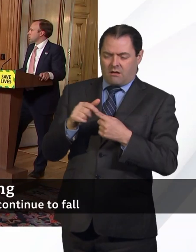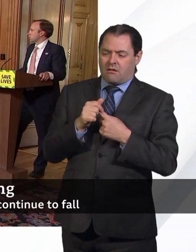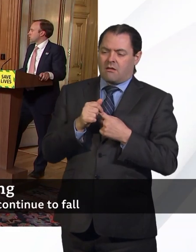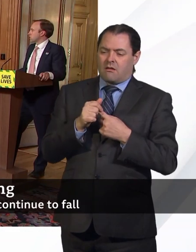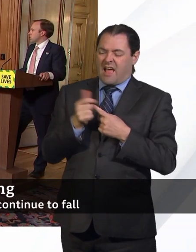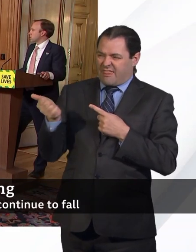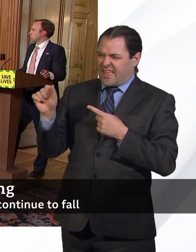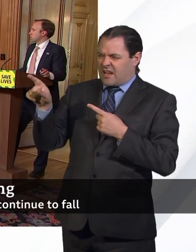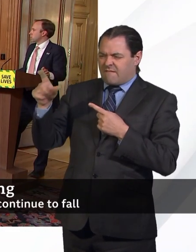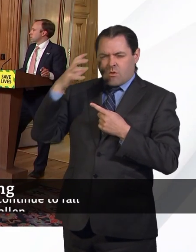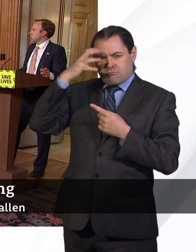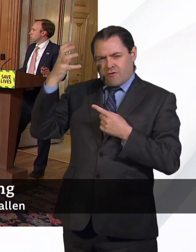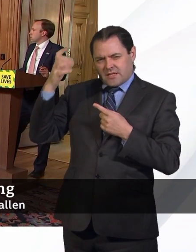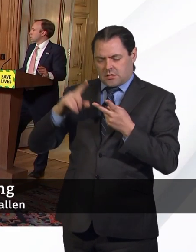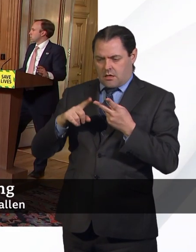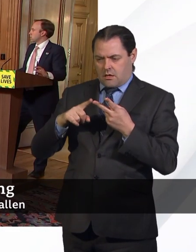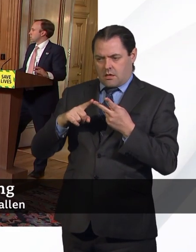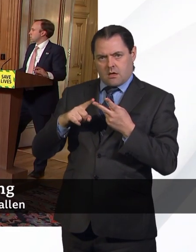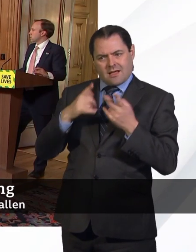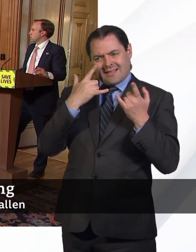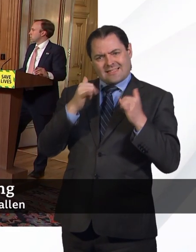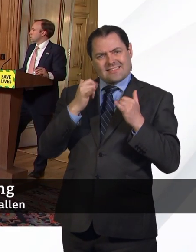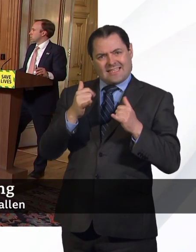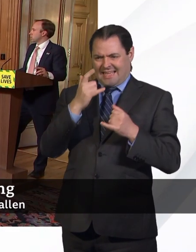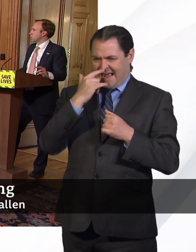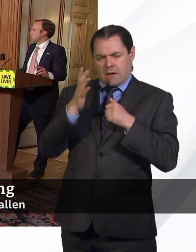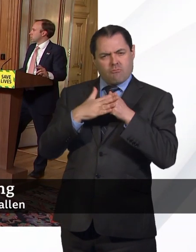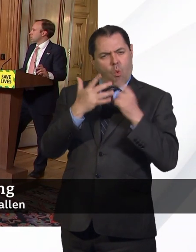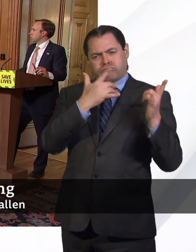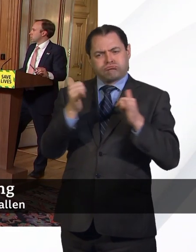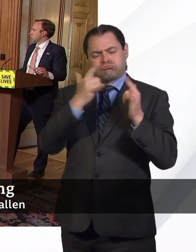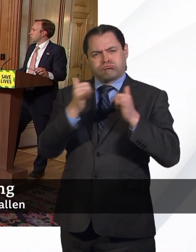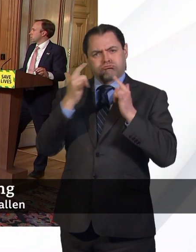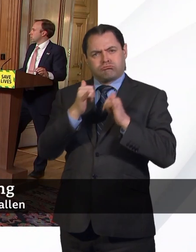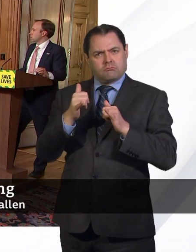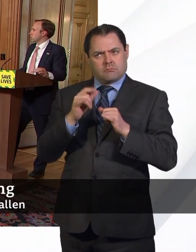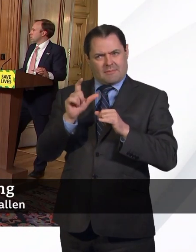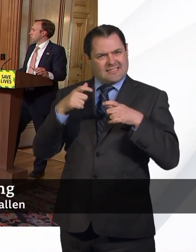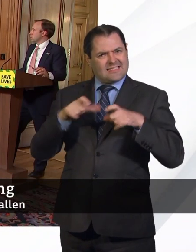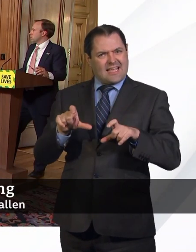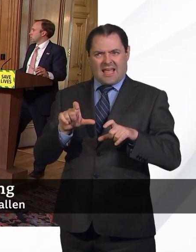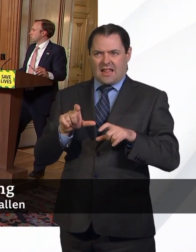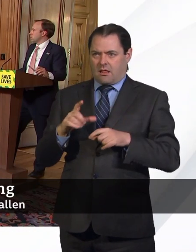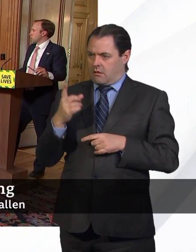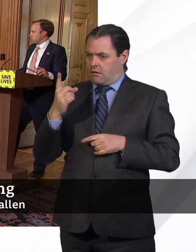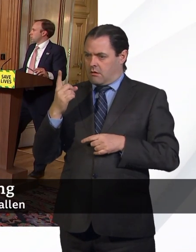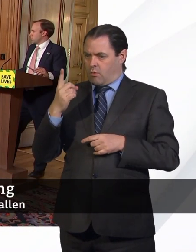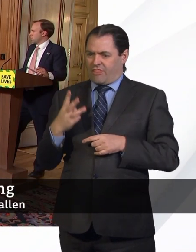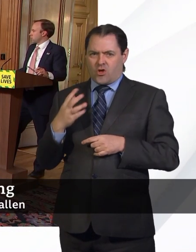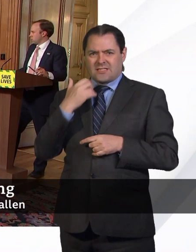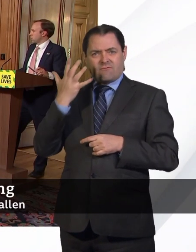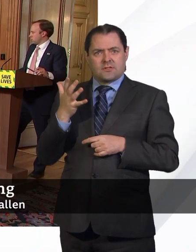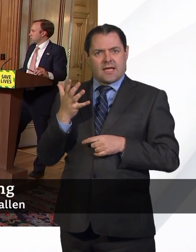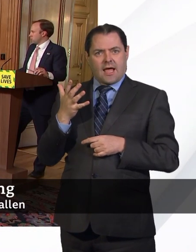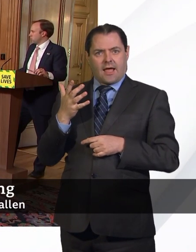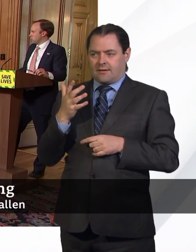one for Professor Newton. testing capacity has increased significantly, but still about a third of it each day is getting unused. Just